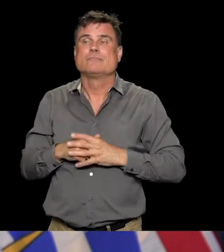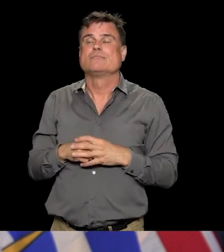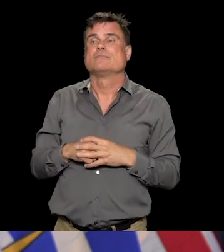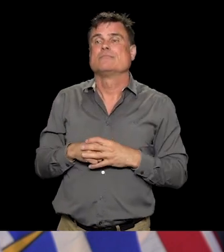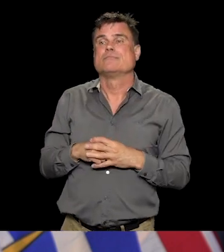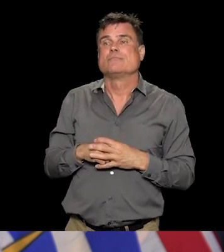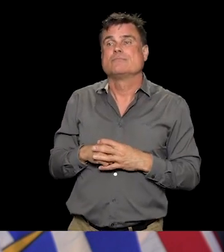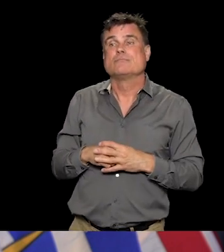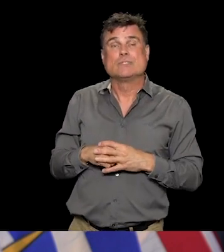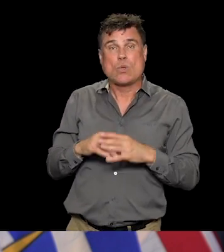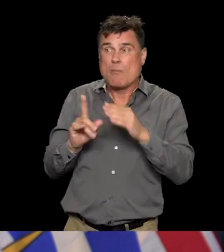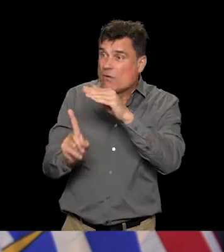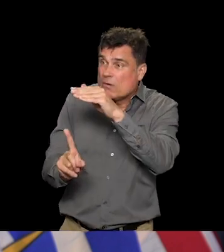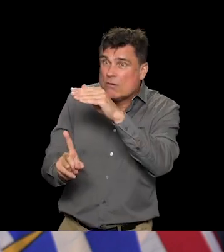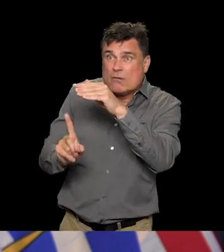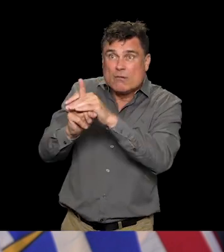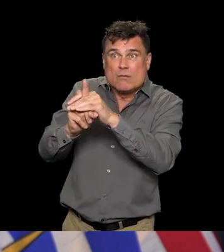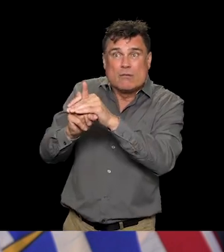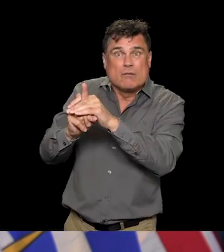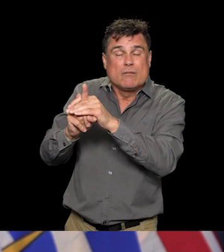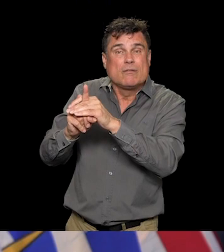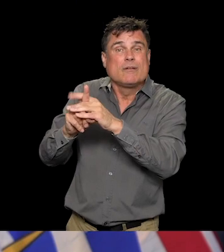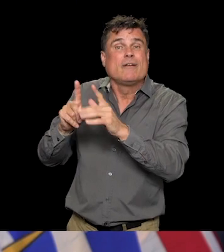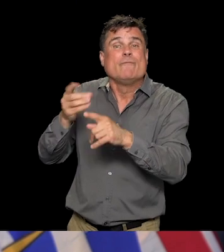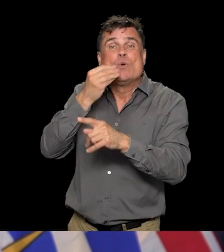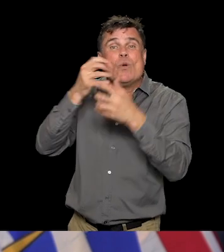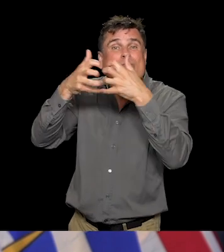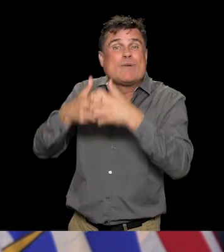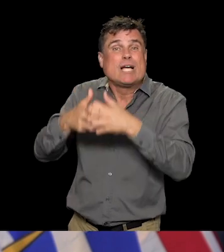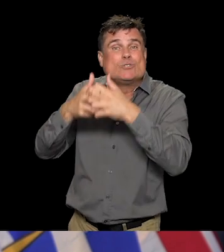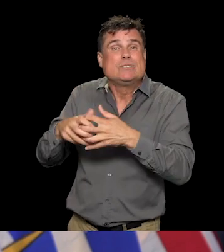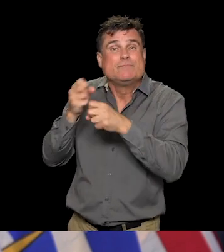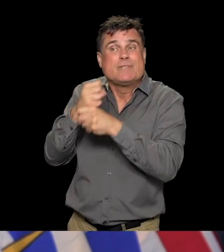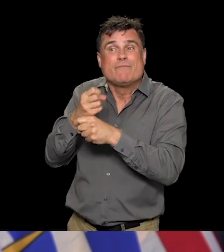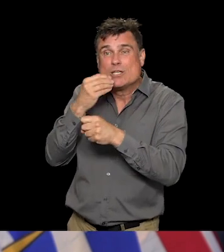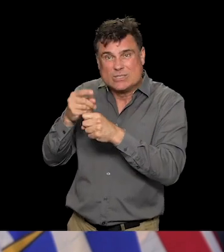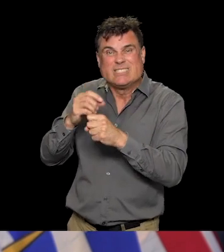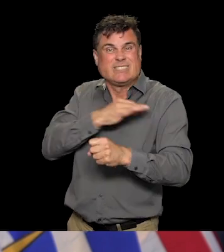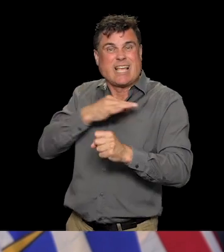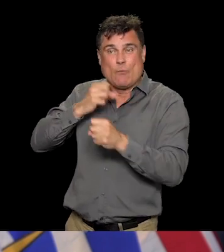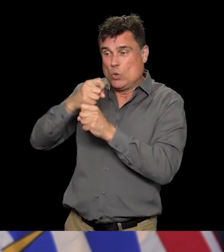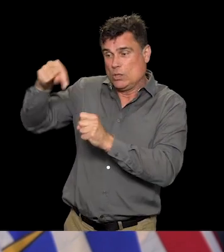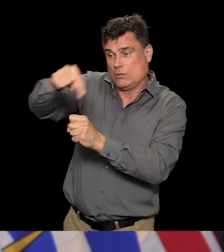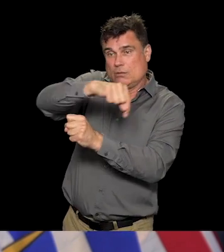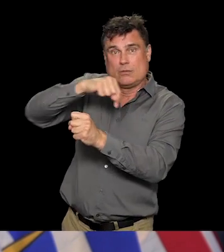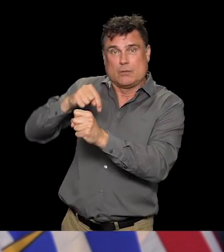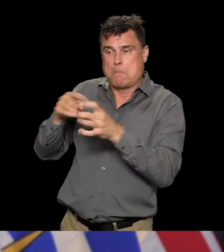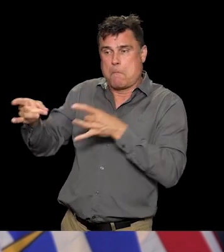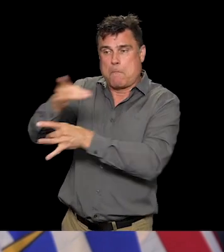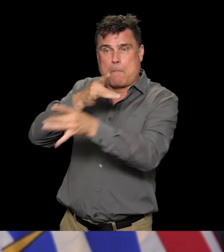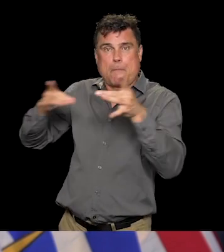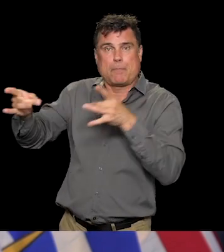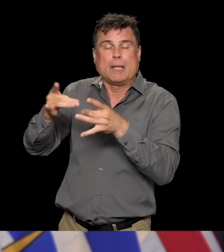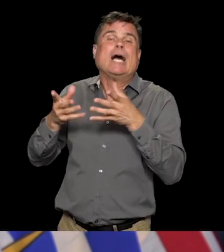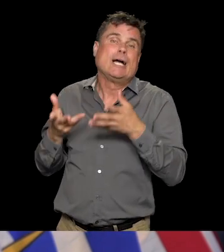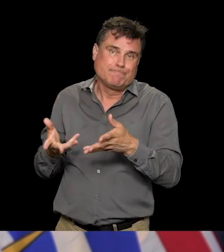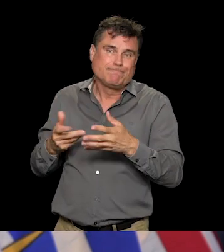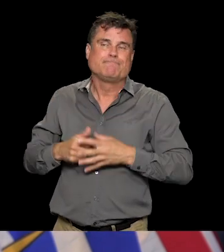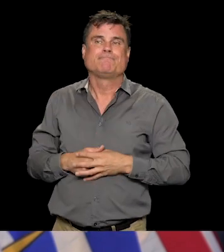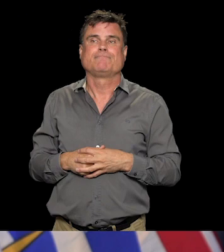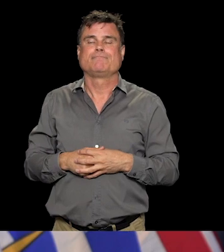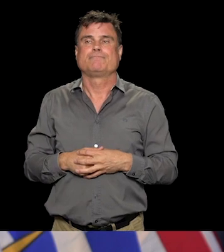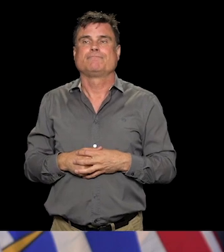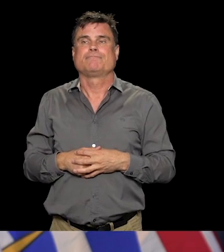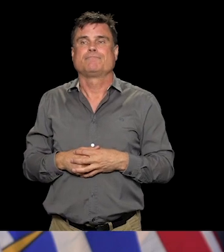idea of. They are getting a handle as we are, thankfully, on some of the issues around our long-term care homes. And the